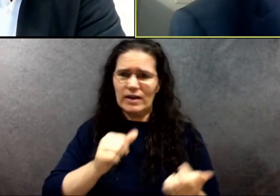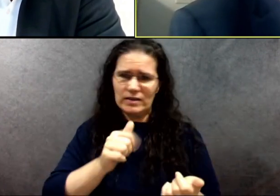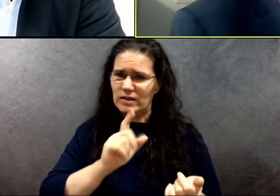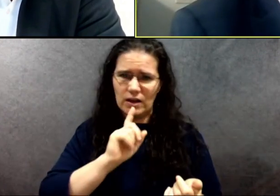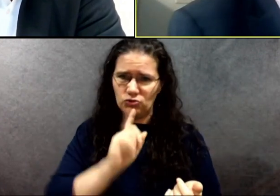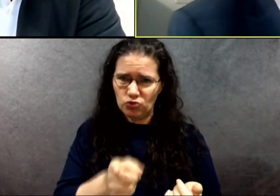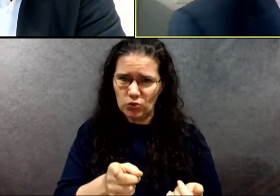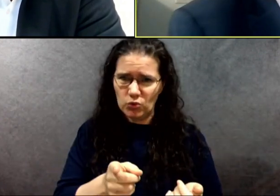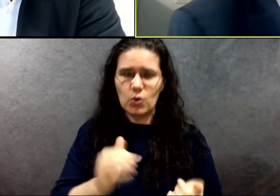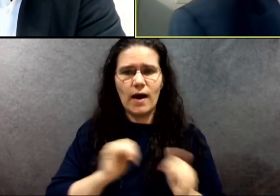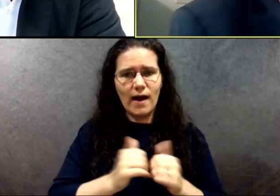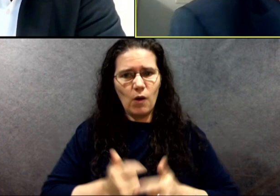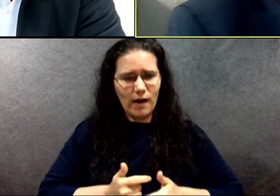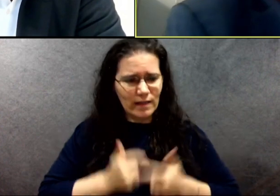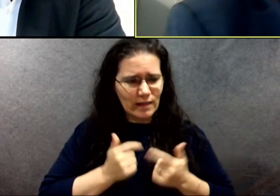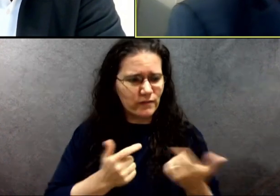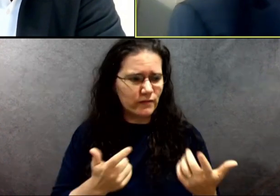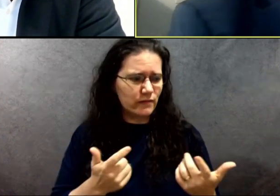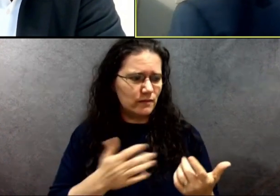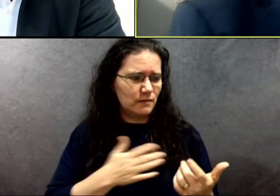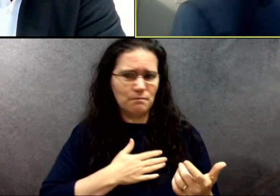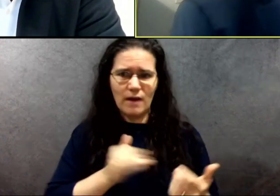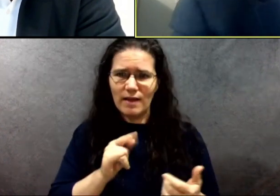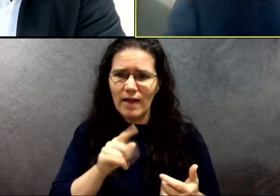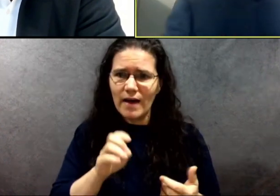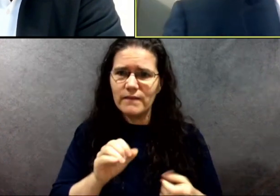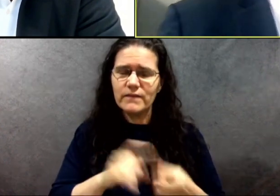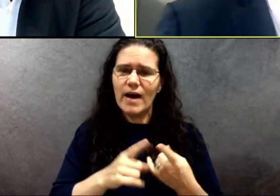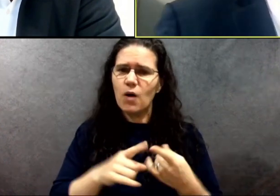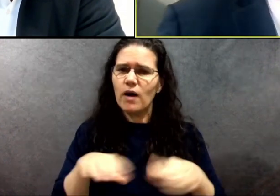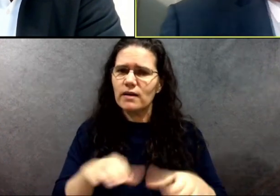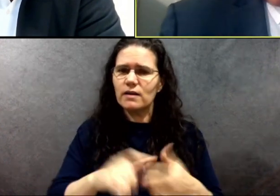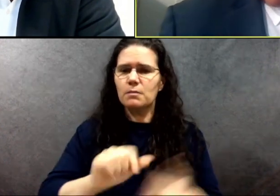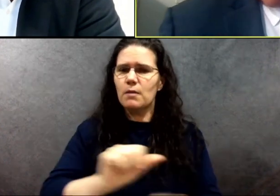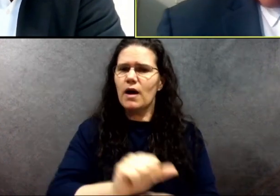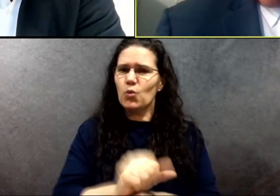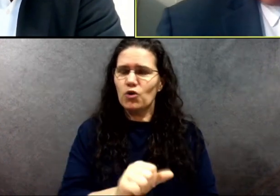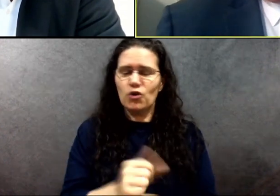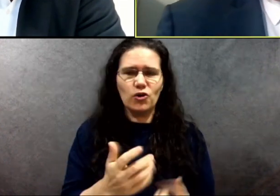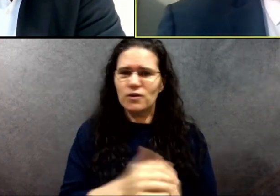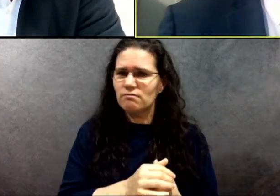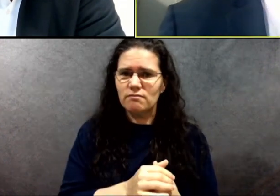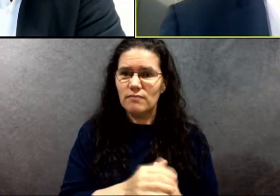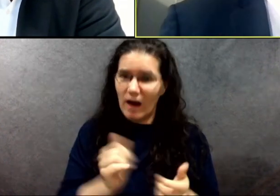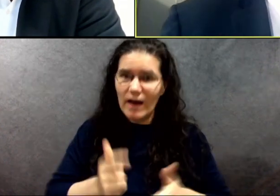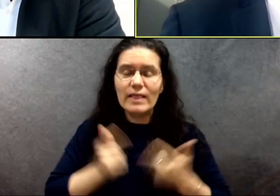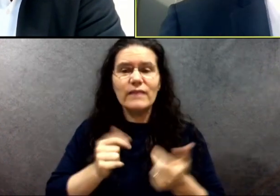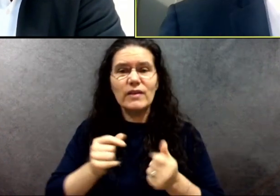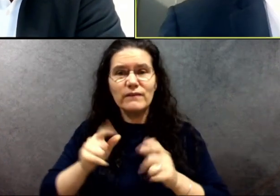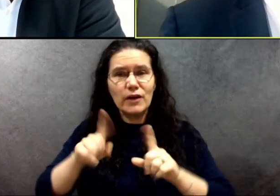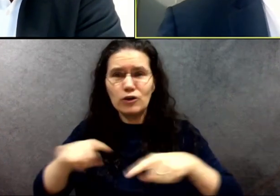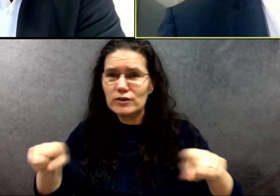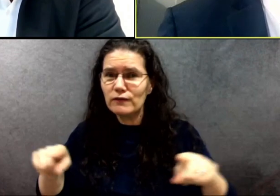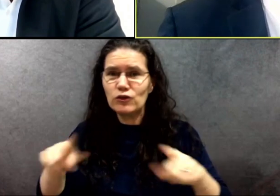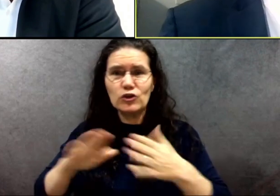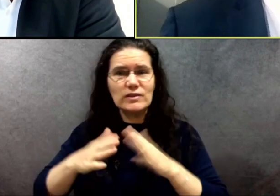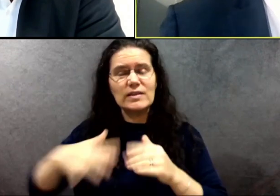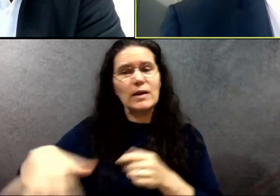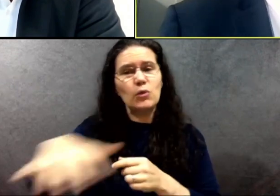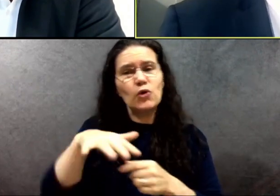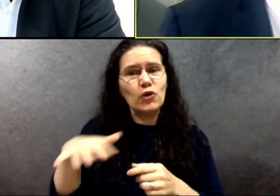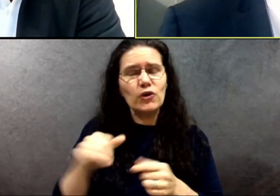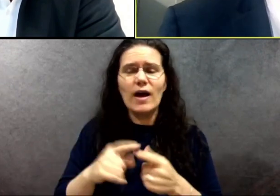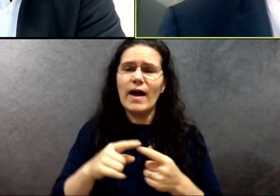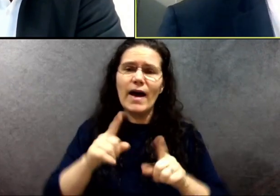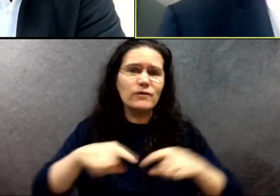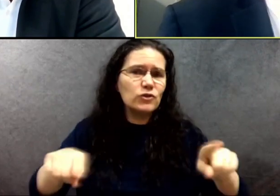and the way that I conduct myself at work, I live in a very diverse neighborhood. I have a diverse group of friends.